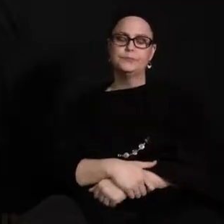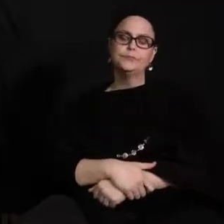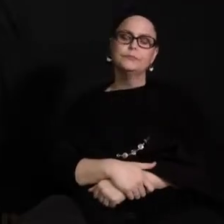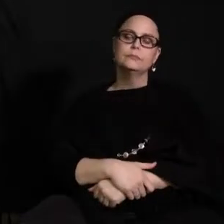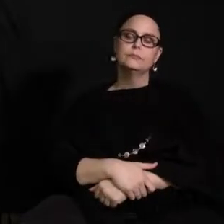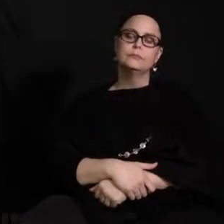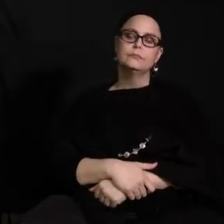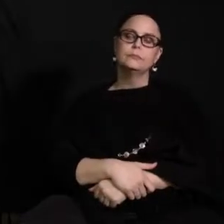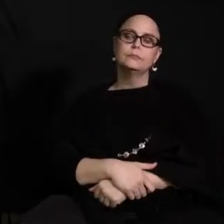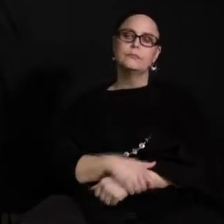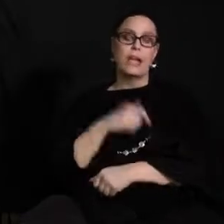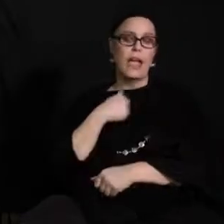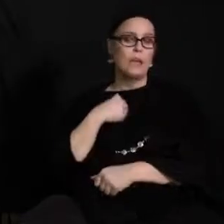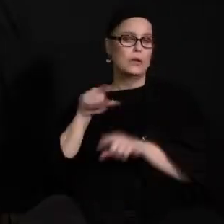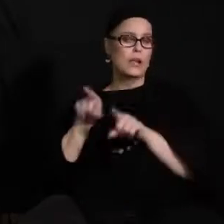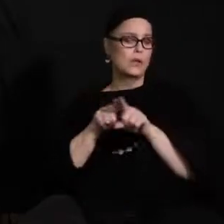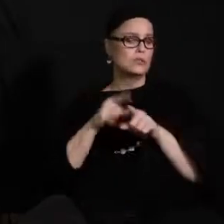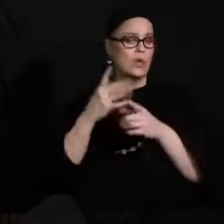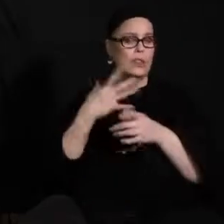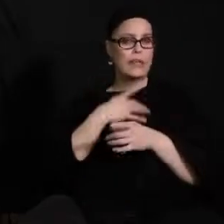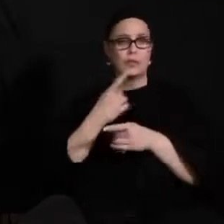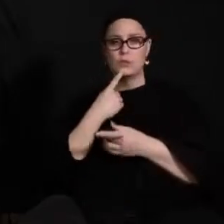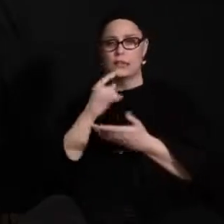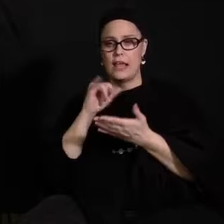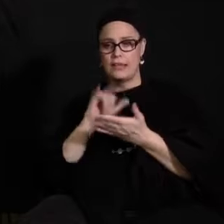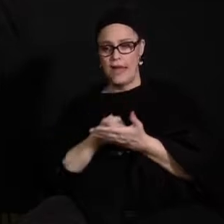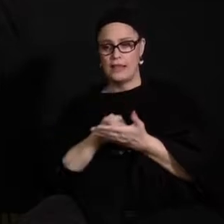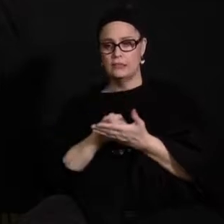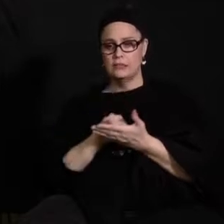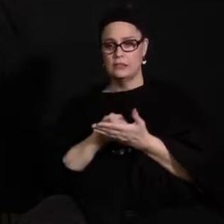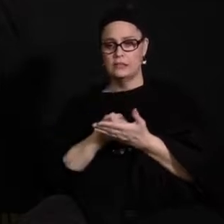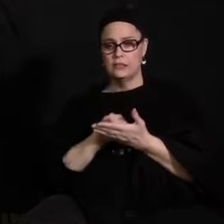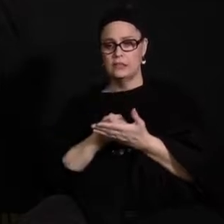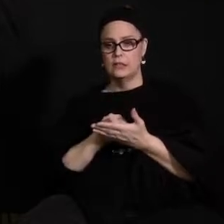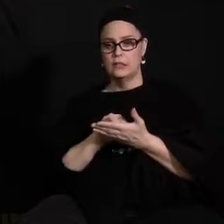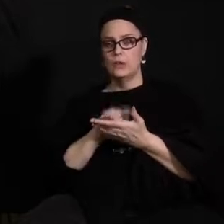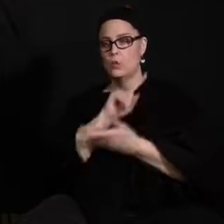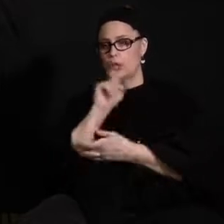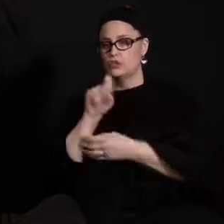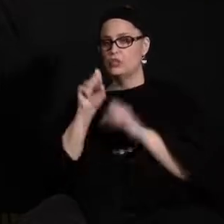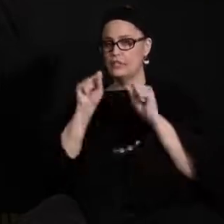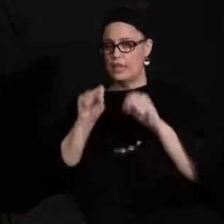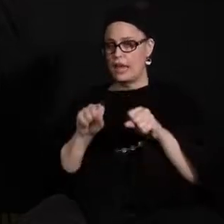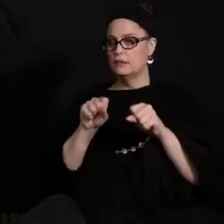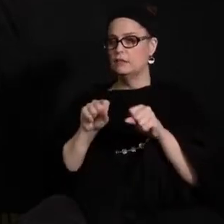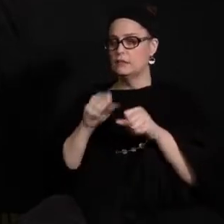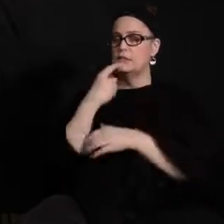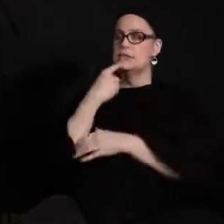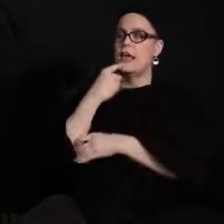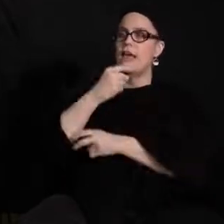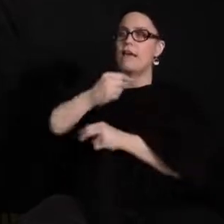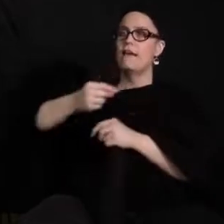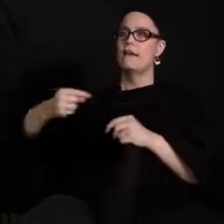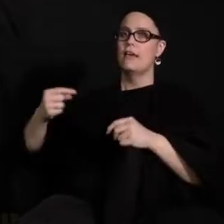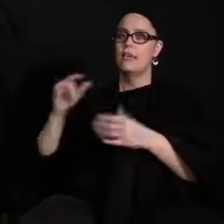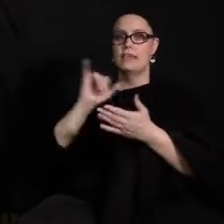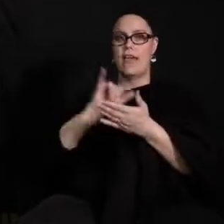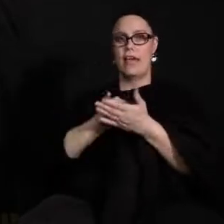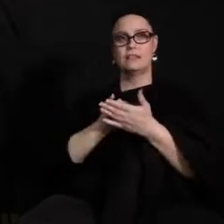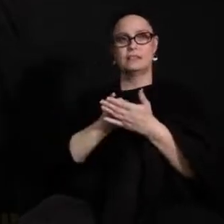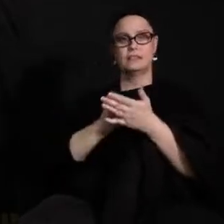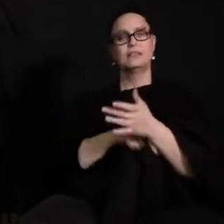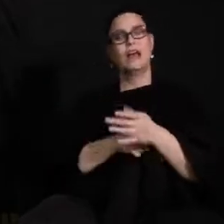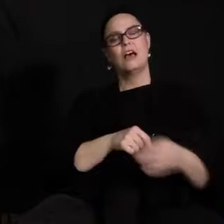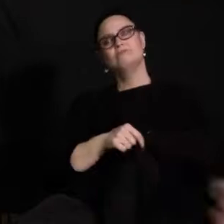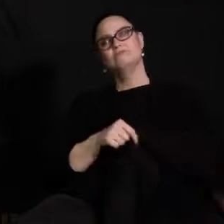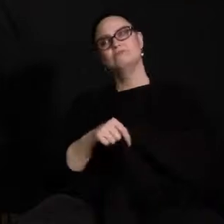I'd also like to say that I think that that's a question that more aptly could be be answered by saying that that's that's a question that everybody has